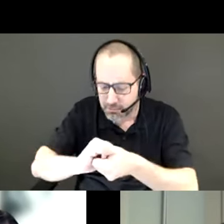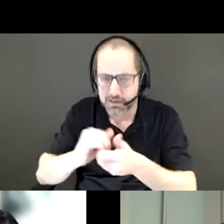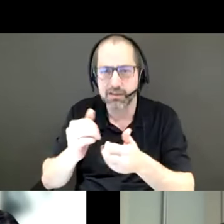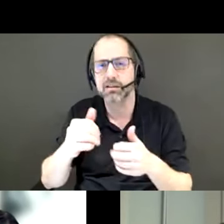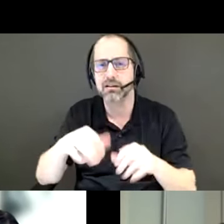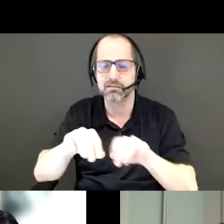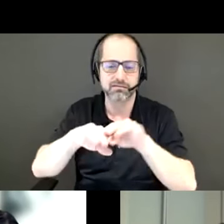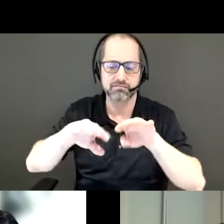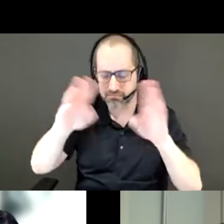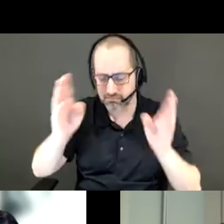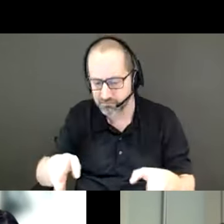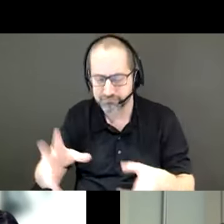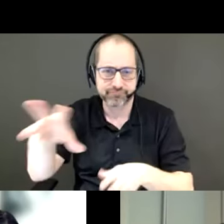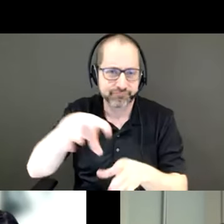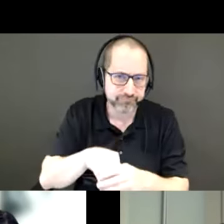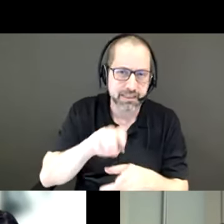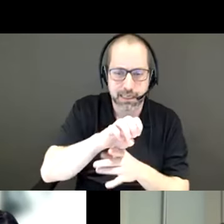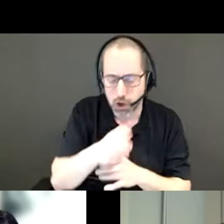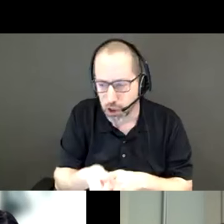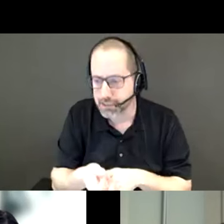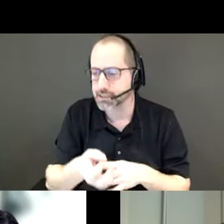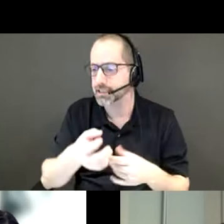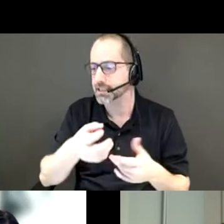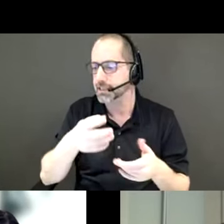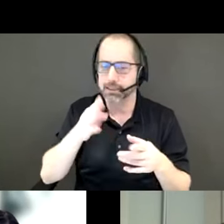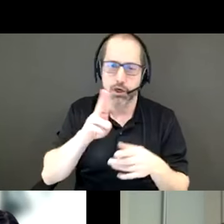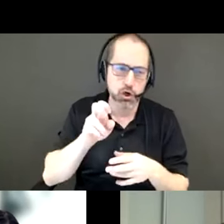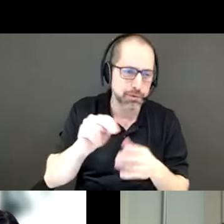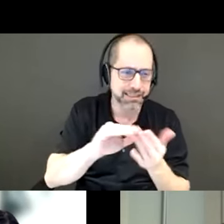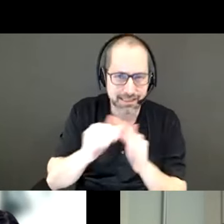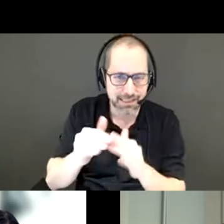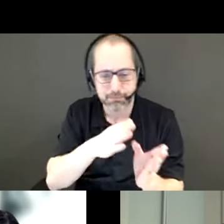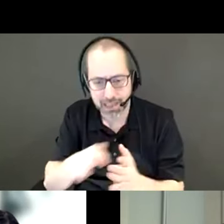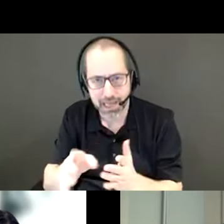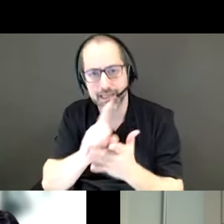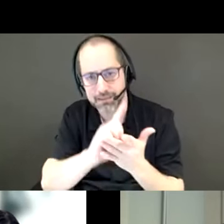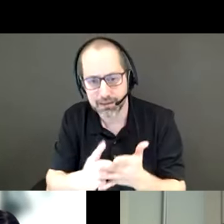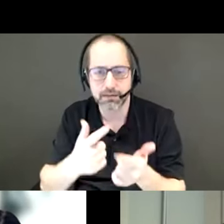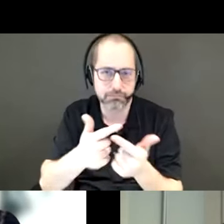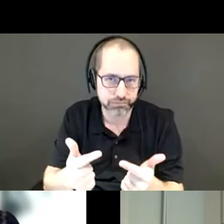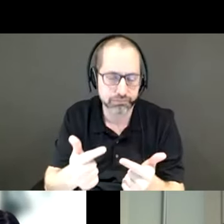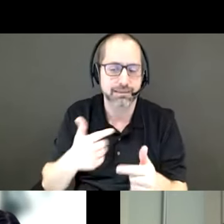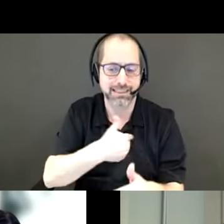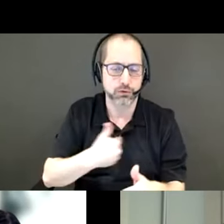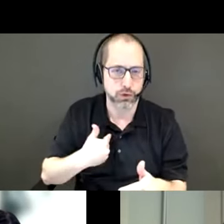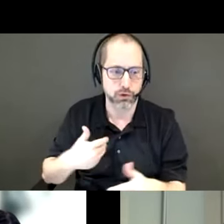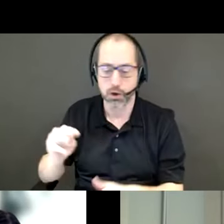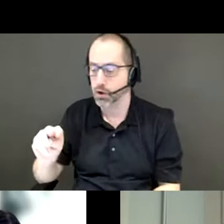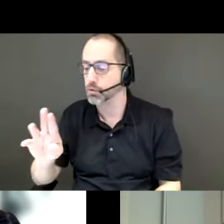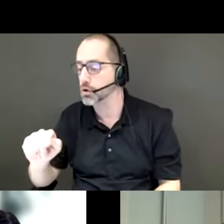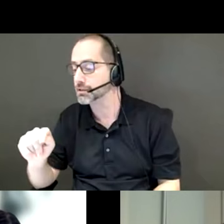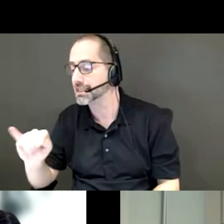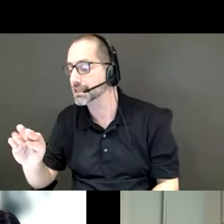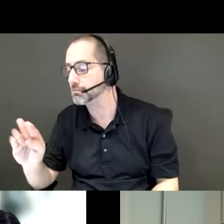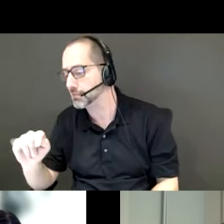architecture ecology urban design and planning with representation in Calgary and Toronto Malvi Banani Lighting is a lighting